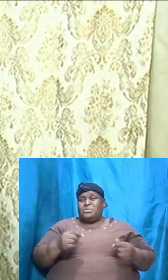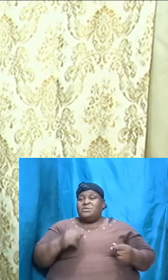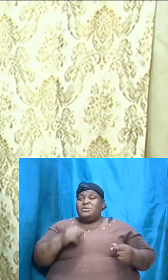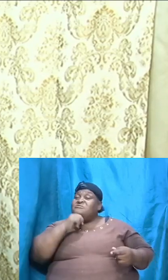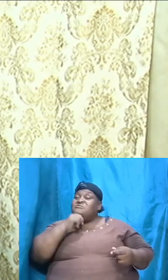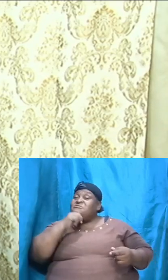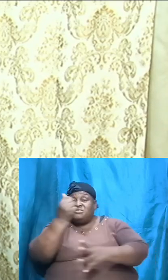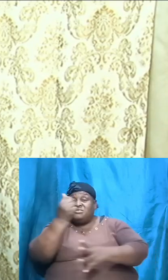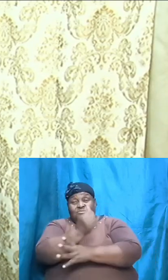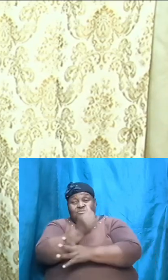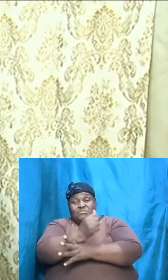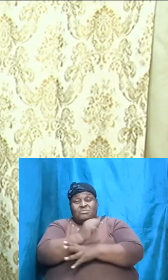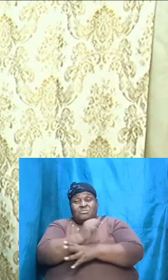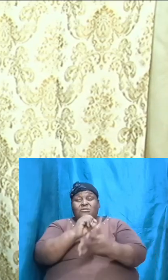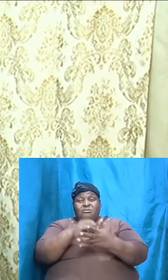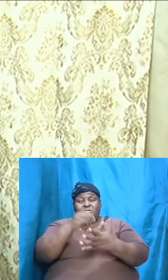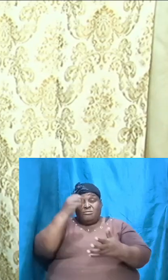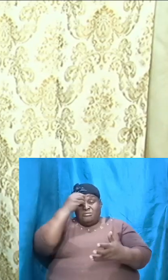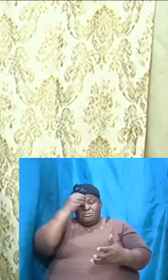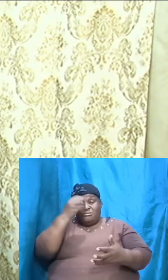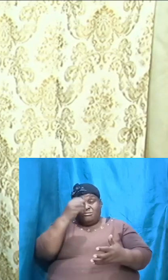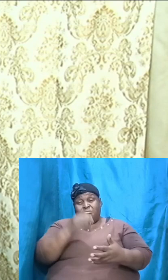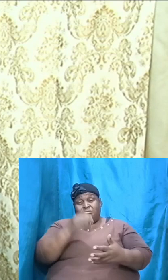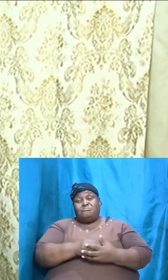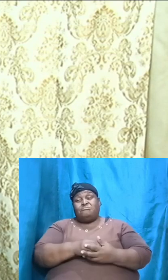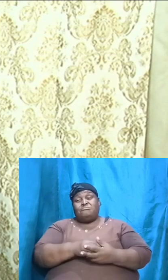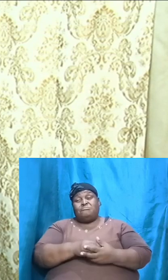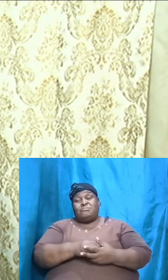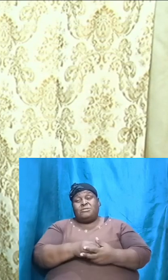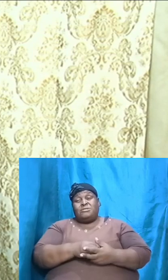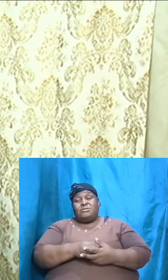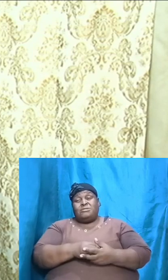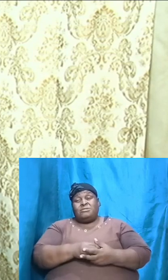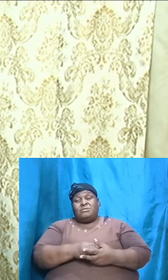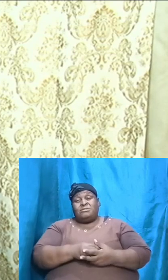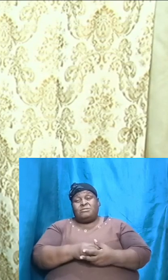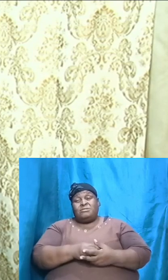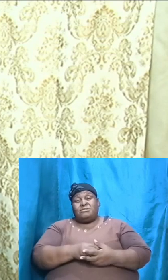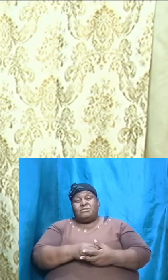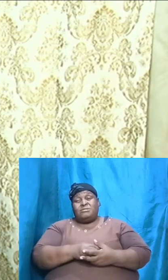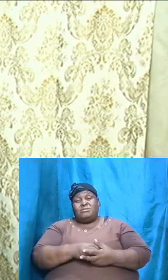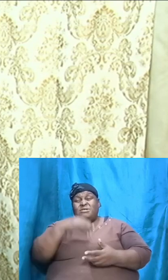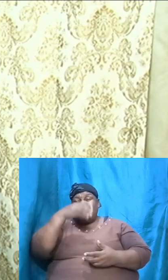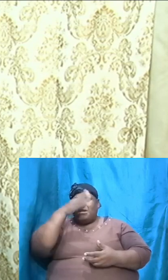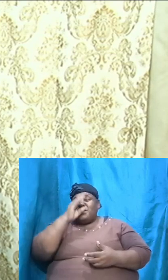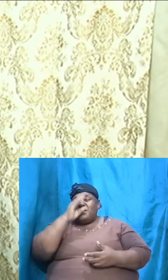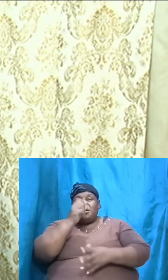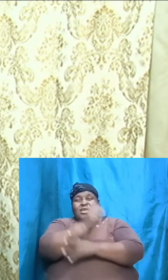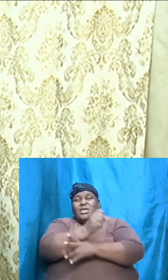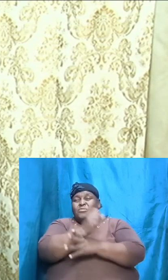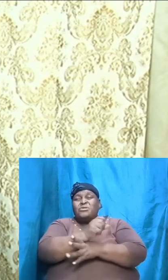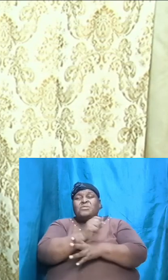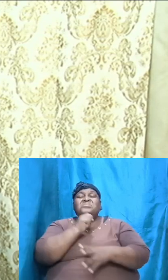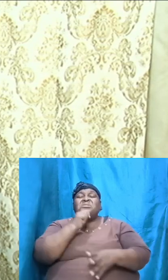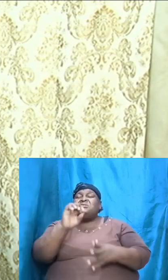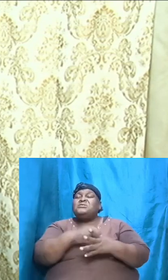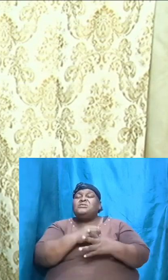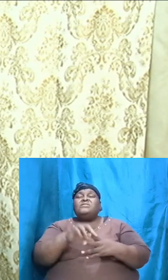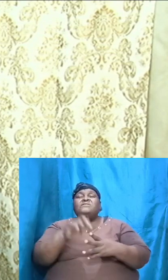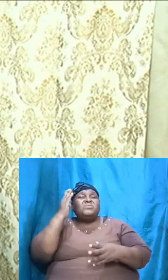let's learn from him he didn't even know that God was just taking him through a process a testing process